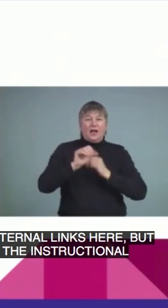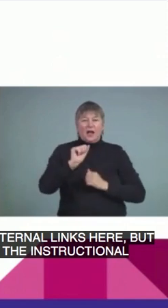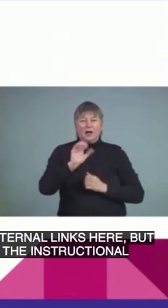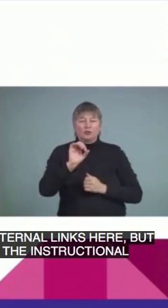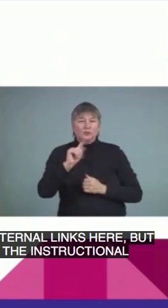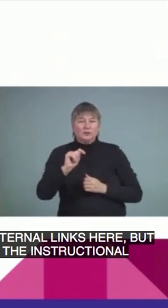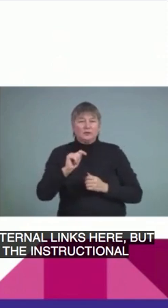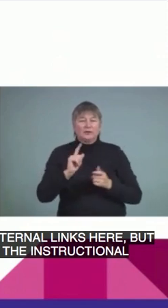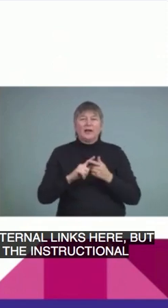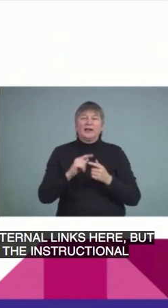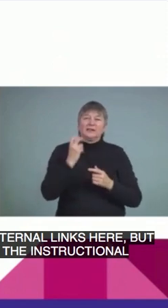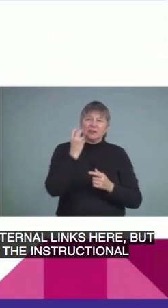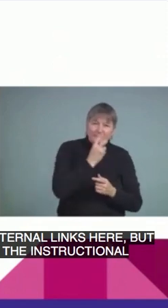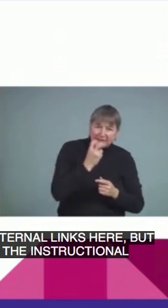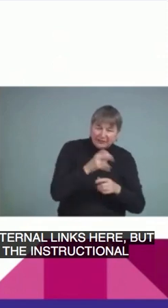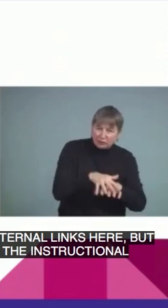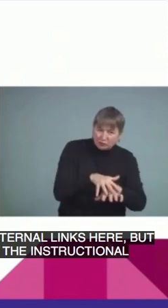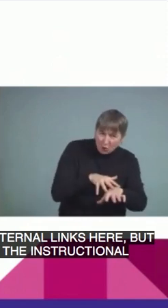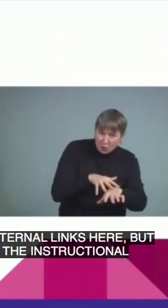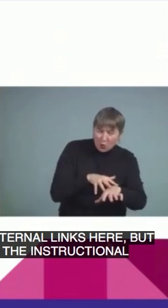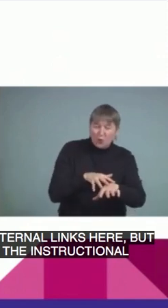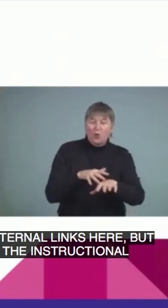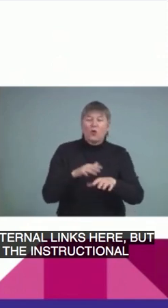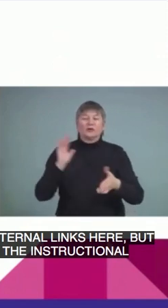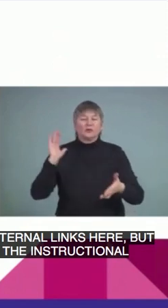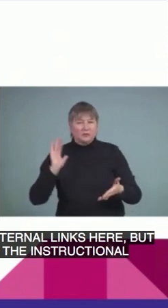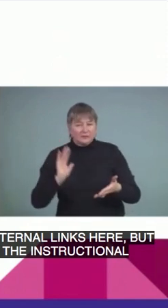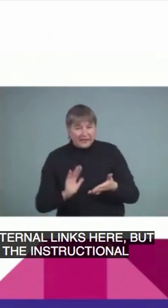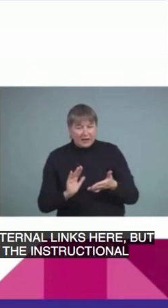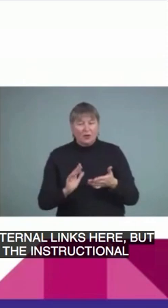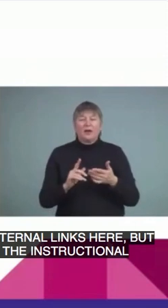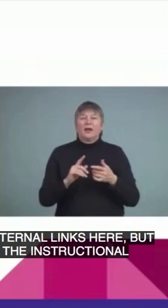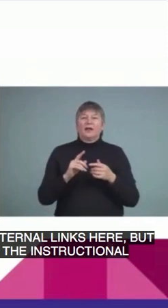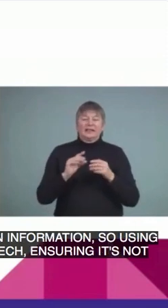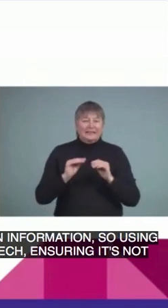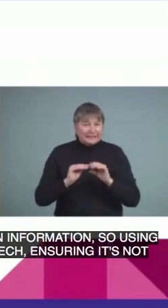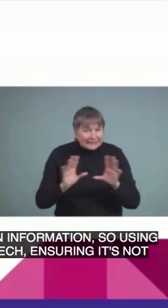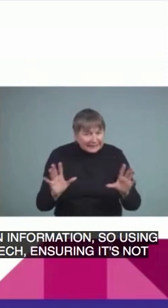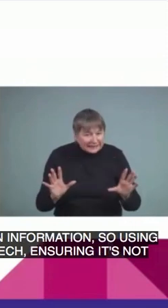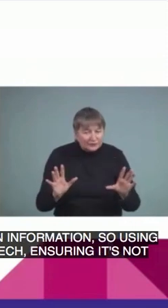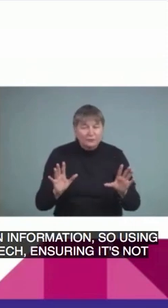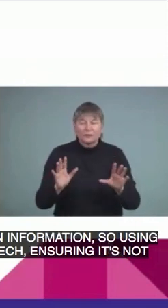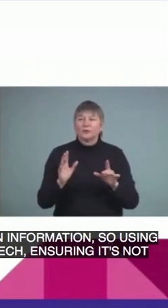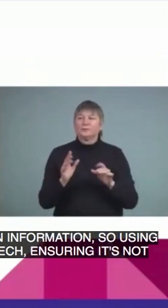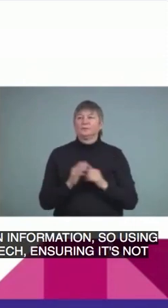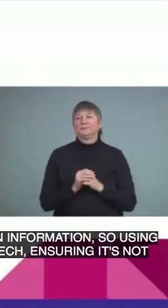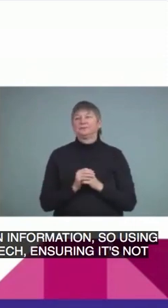rate of speech, ensuring it's not too fast you're speaking, making sure that you are